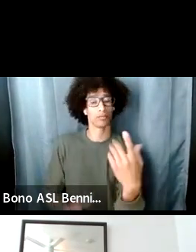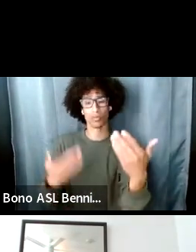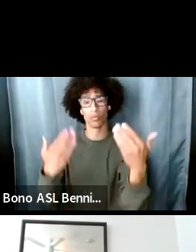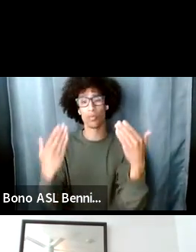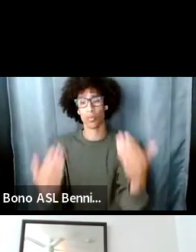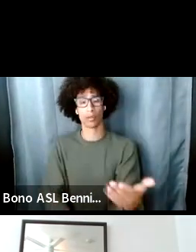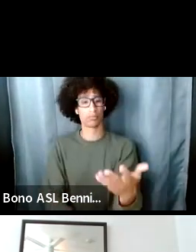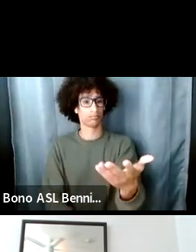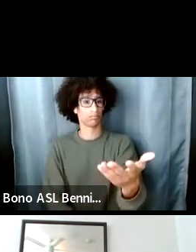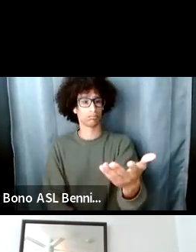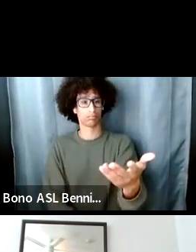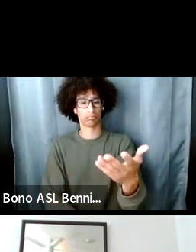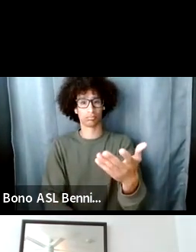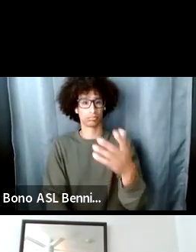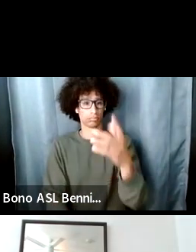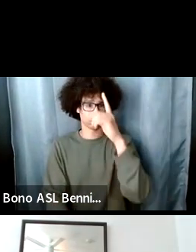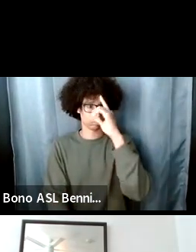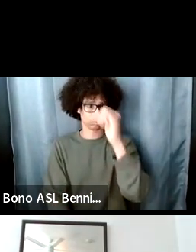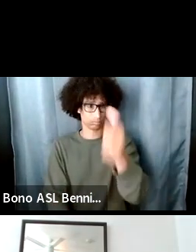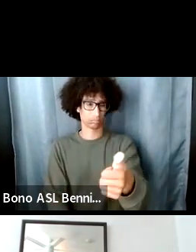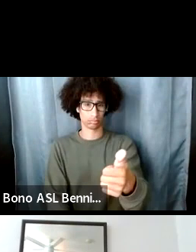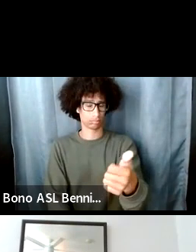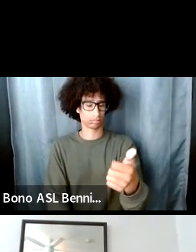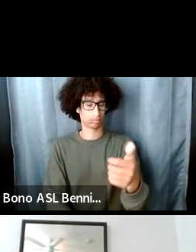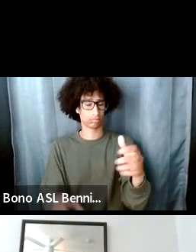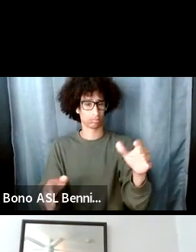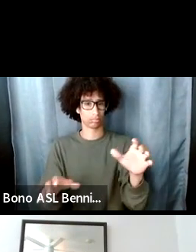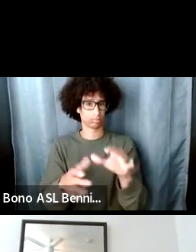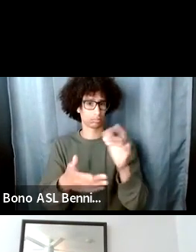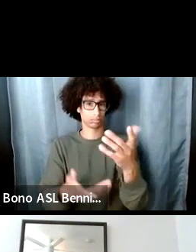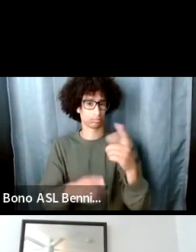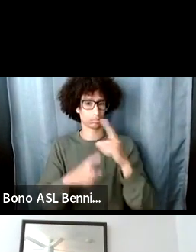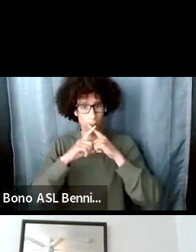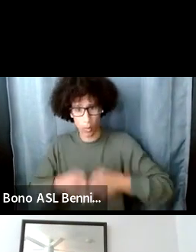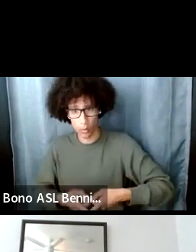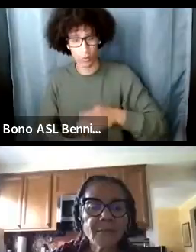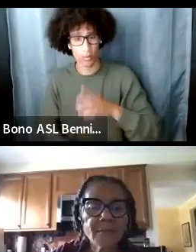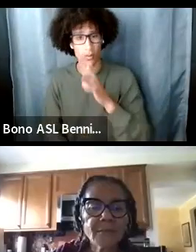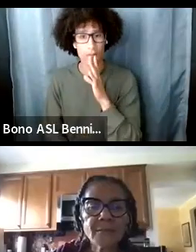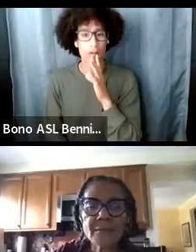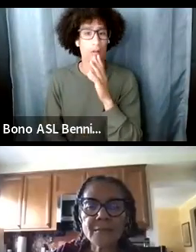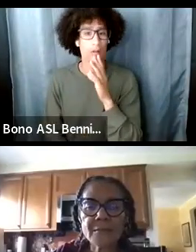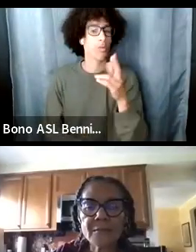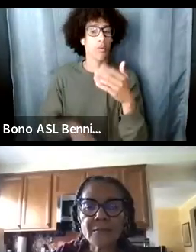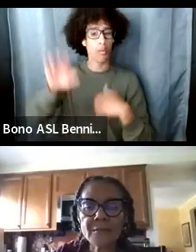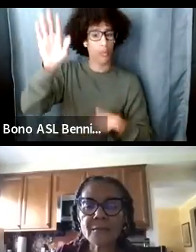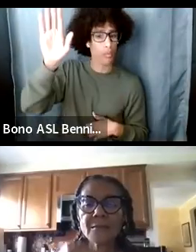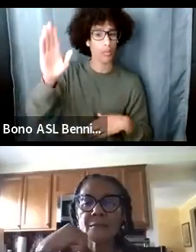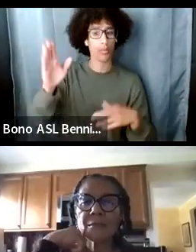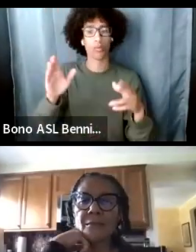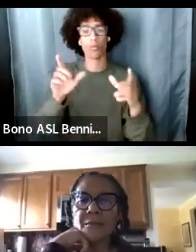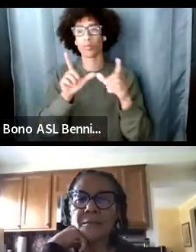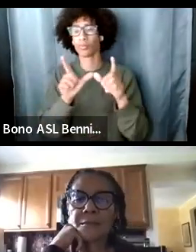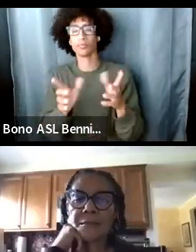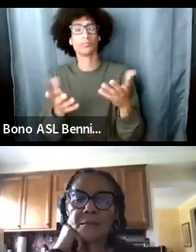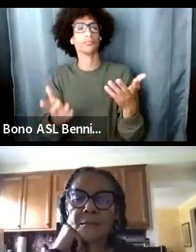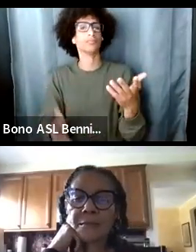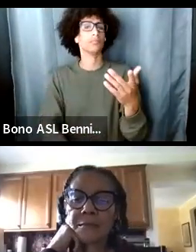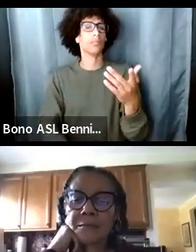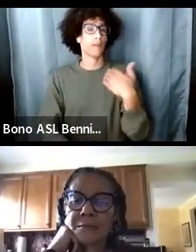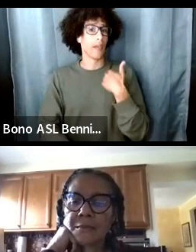we will call on you but um we would love to know what kinds of questions do you have about what melissa has just presented